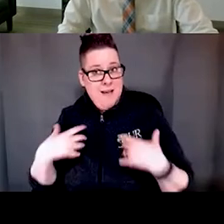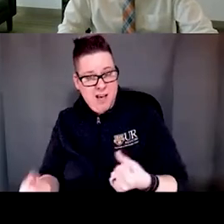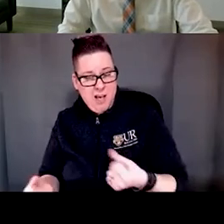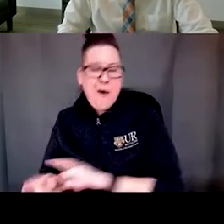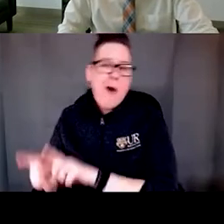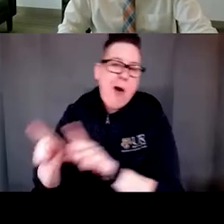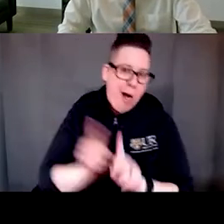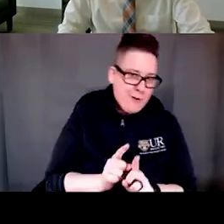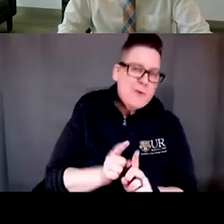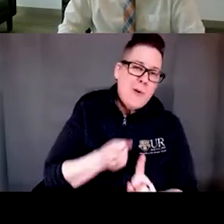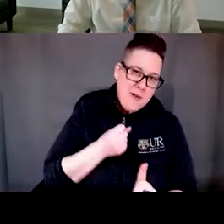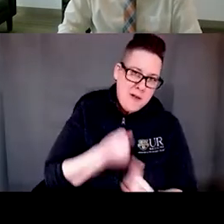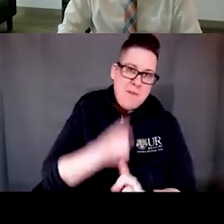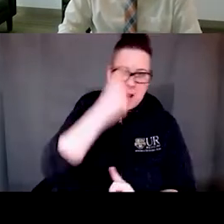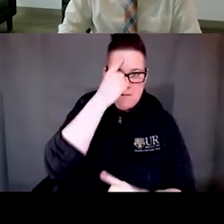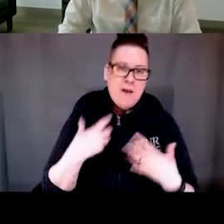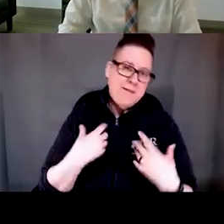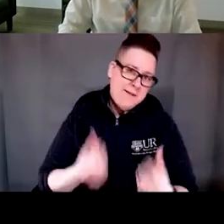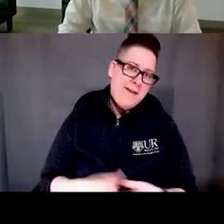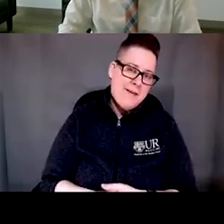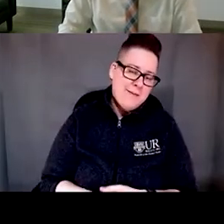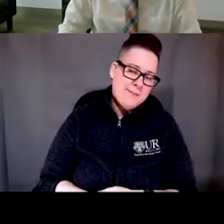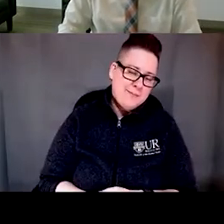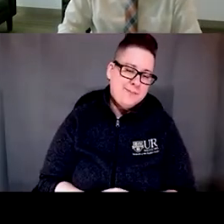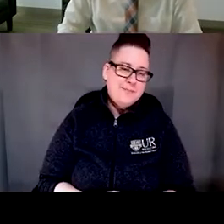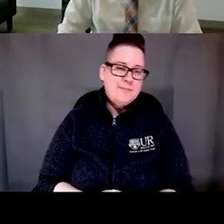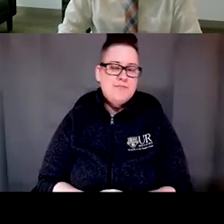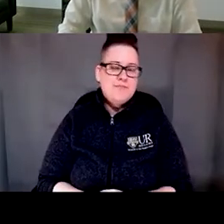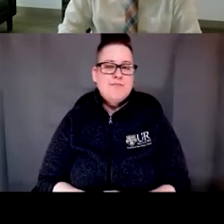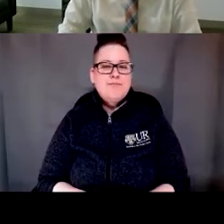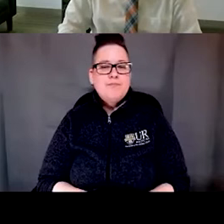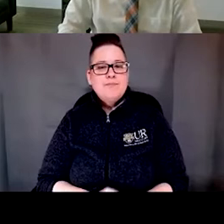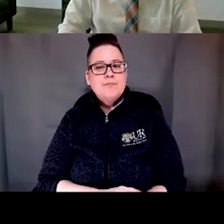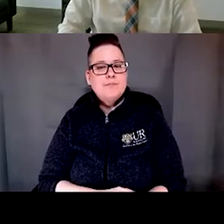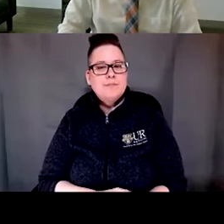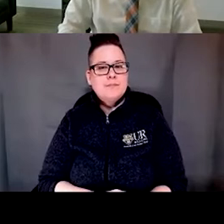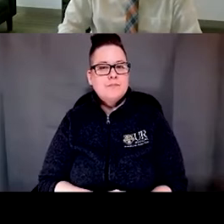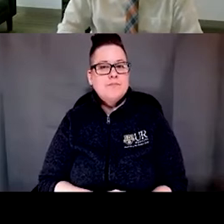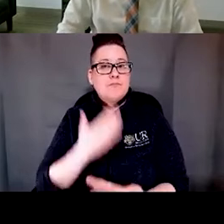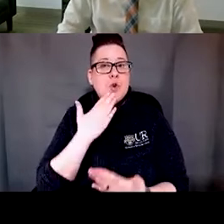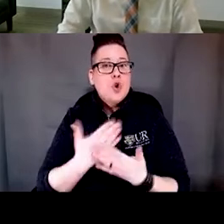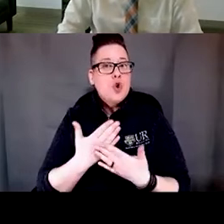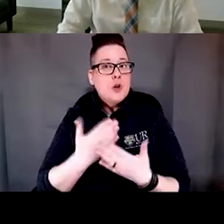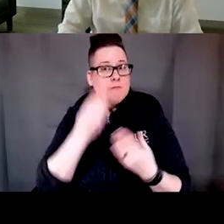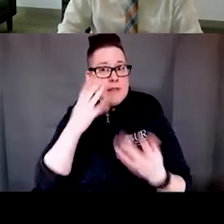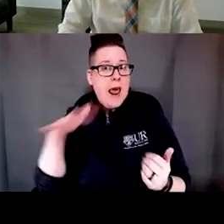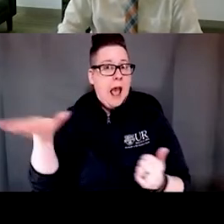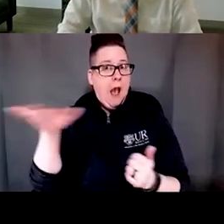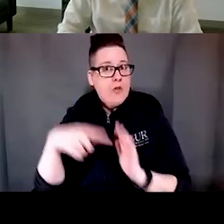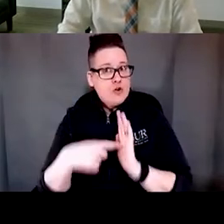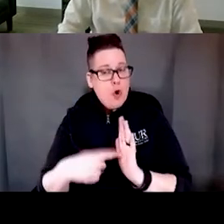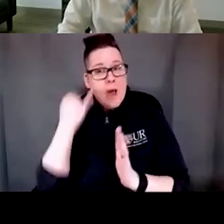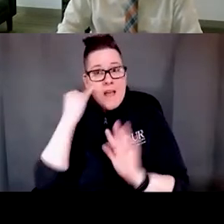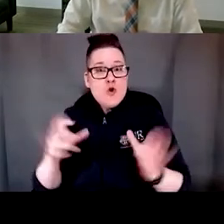has an impact on their mental health. And so there's good data to show that engaging in these health